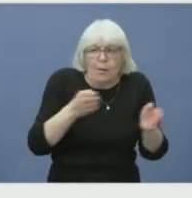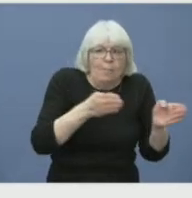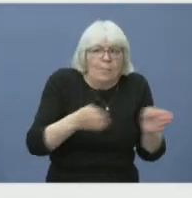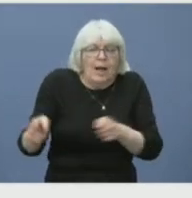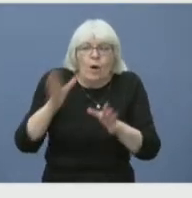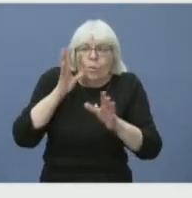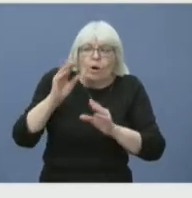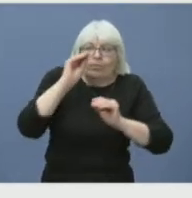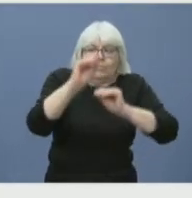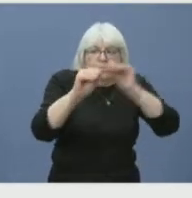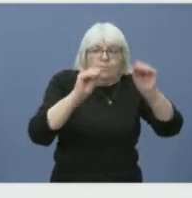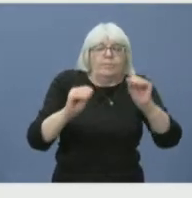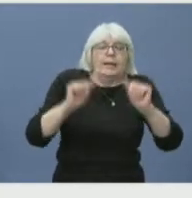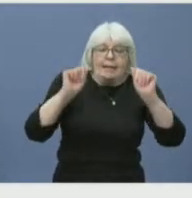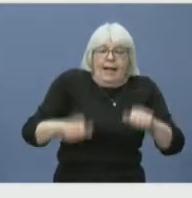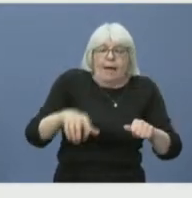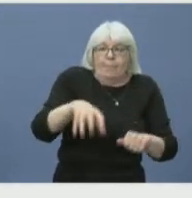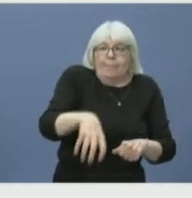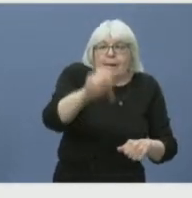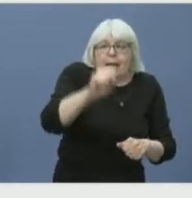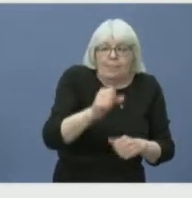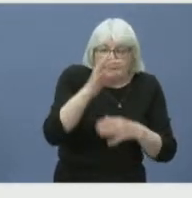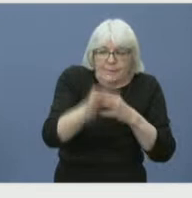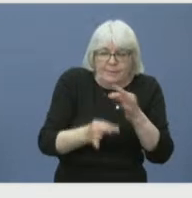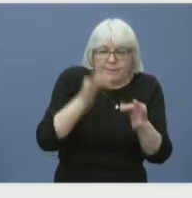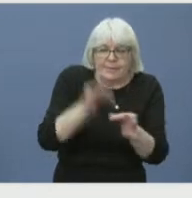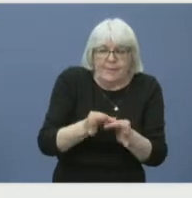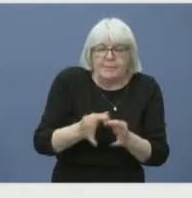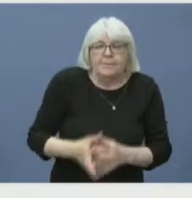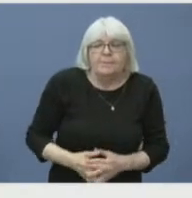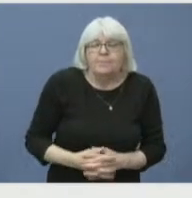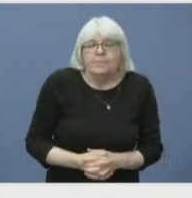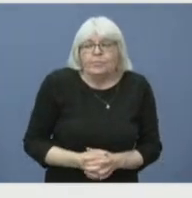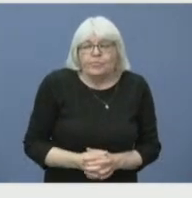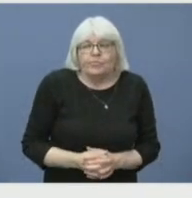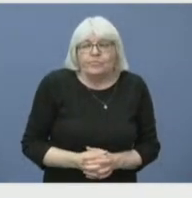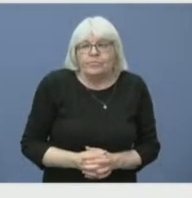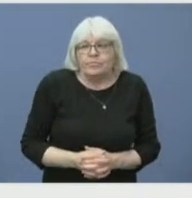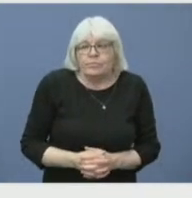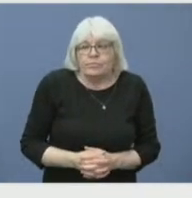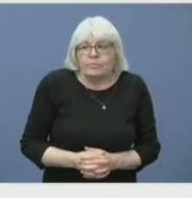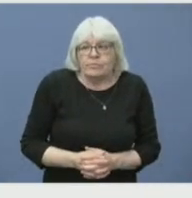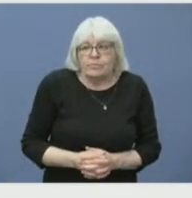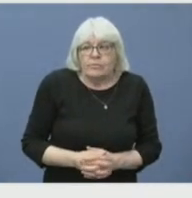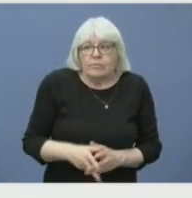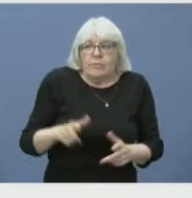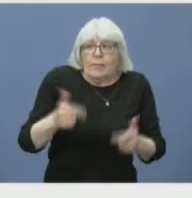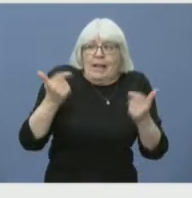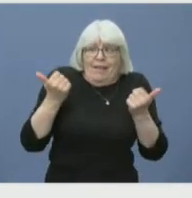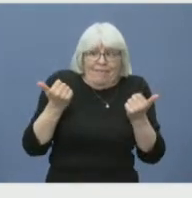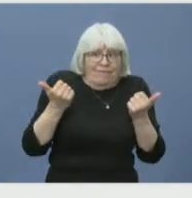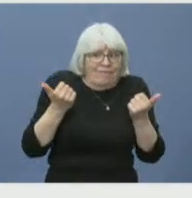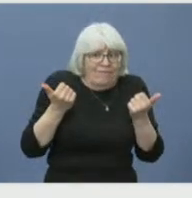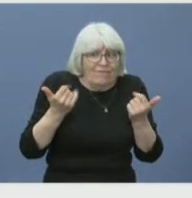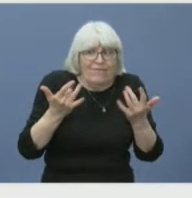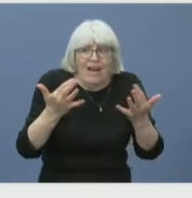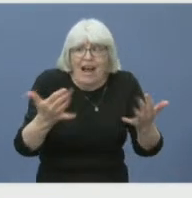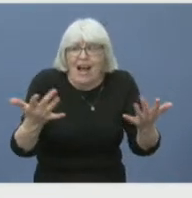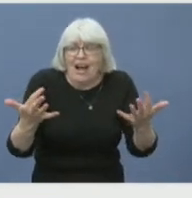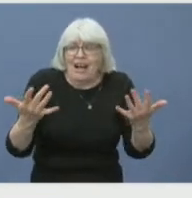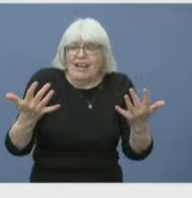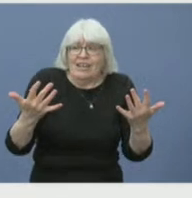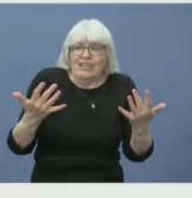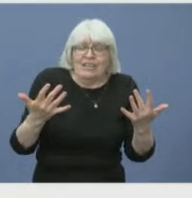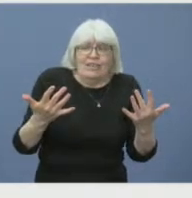While the operation remains ongoing, I'm happy to report that the fire at the construction and demolition disposal site has been